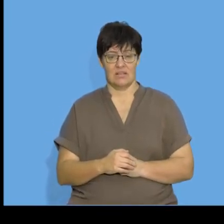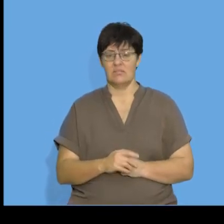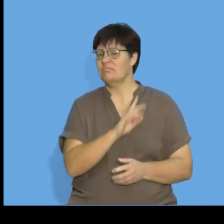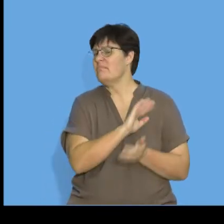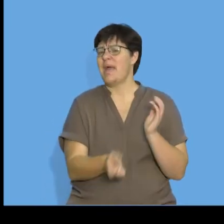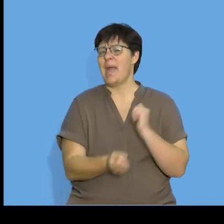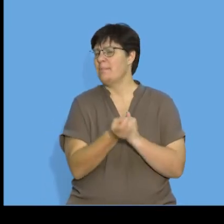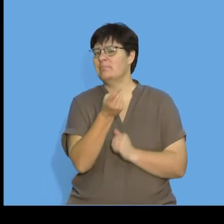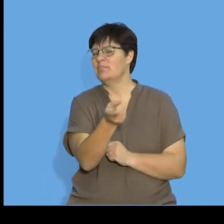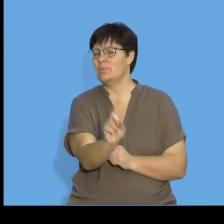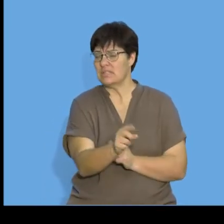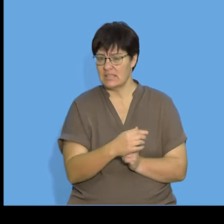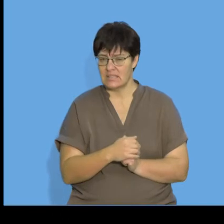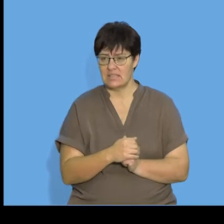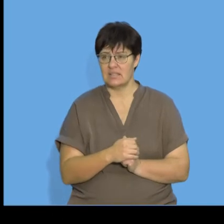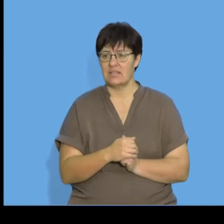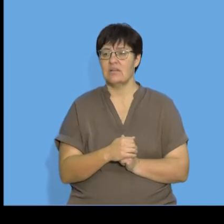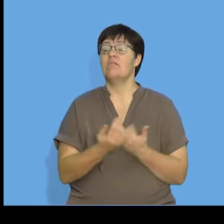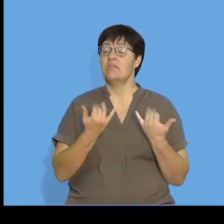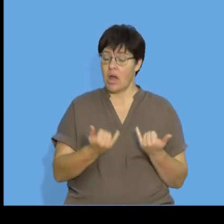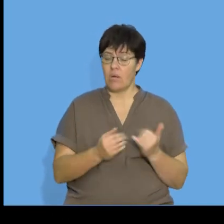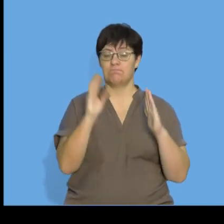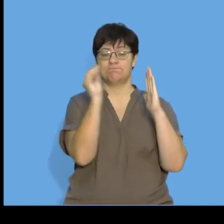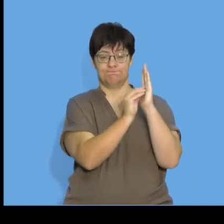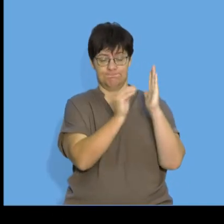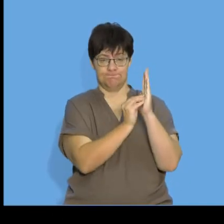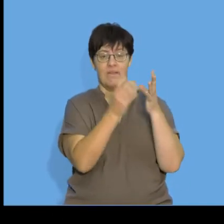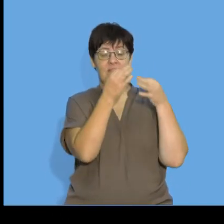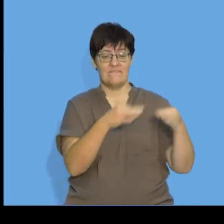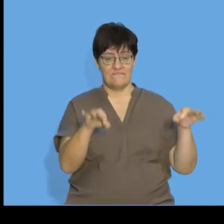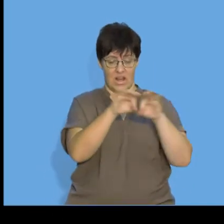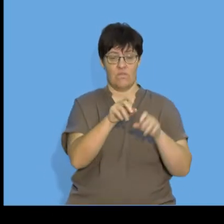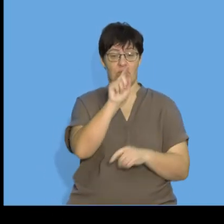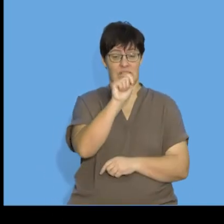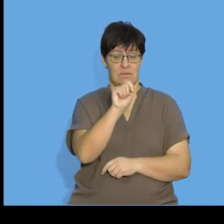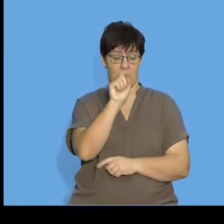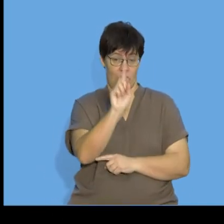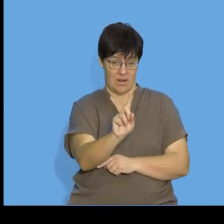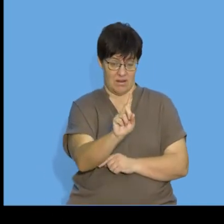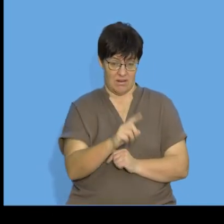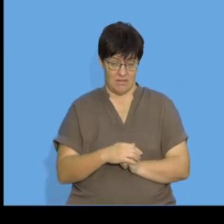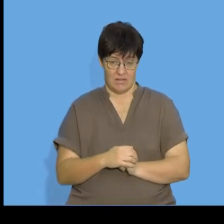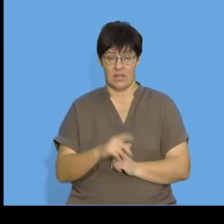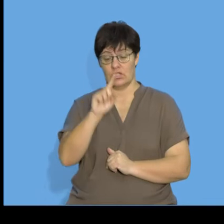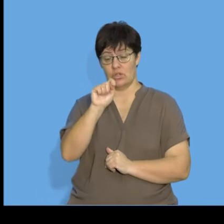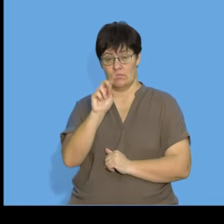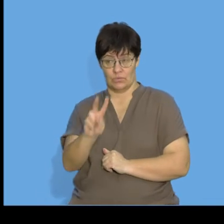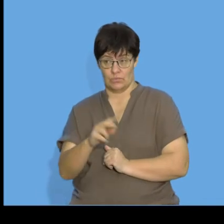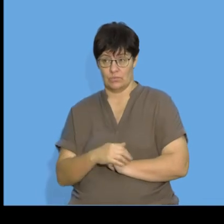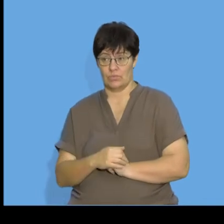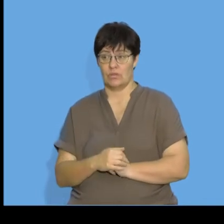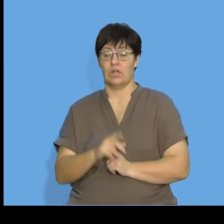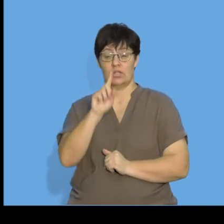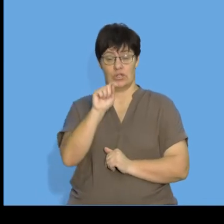that's happened over here is that we've written down the values for term one, term two,